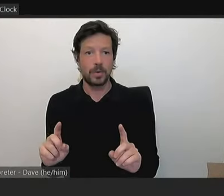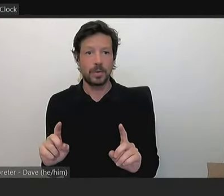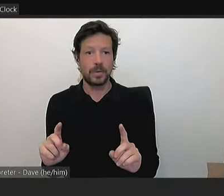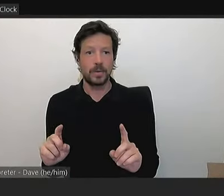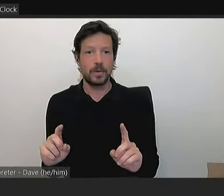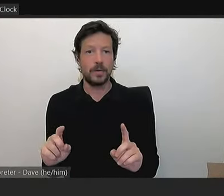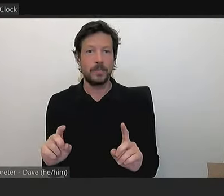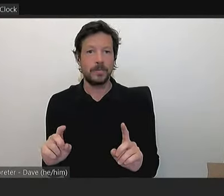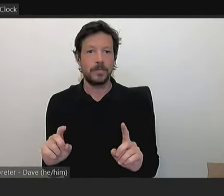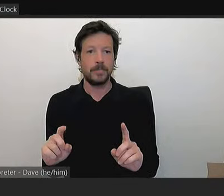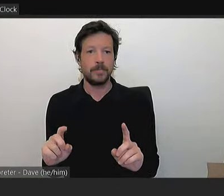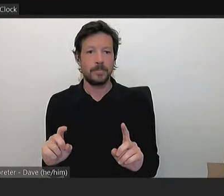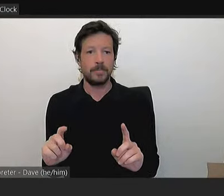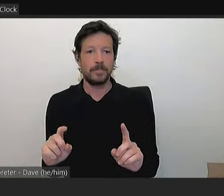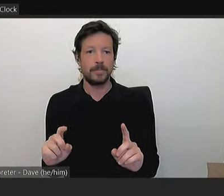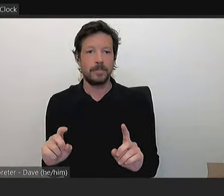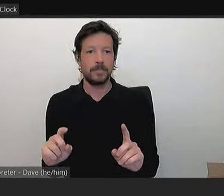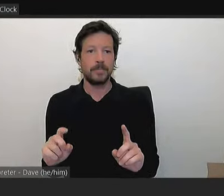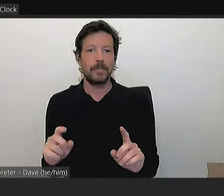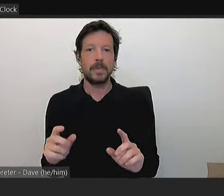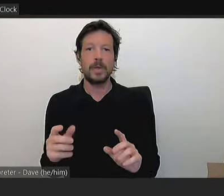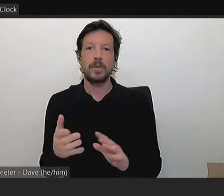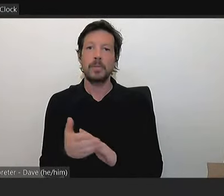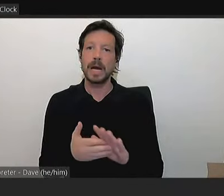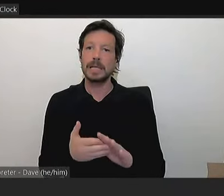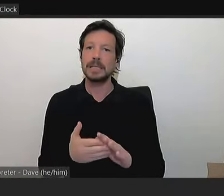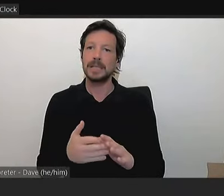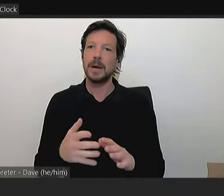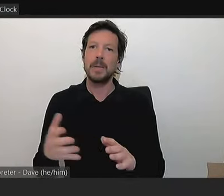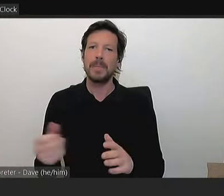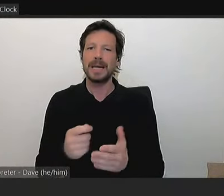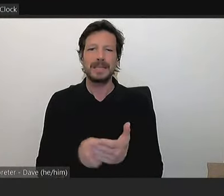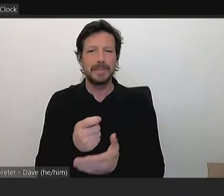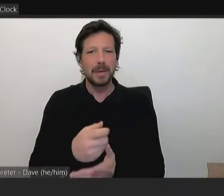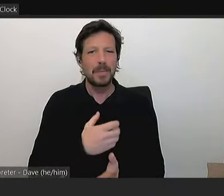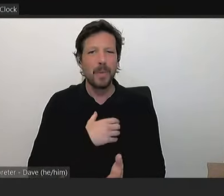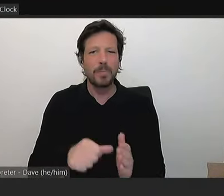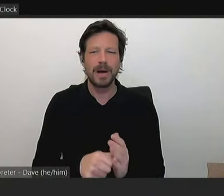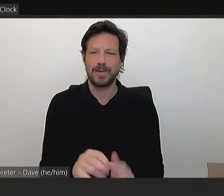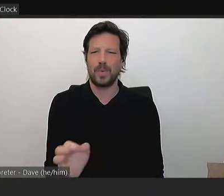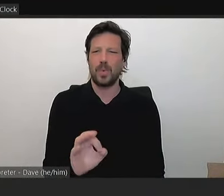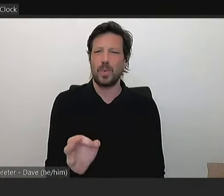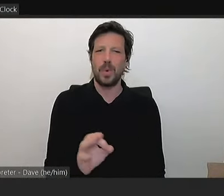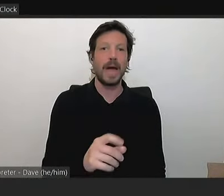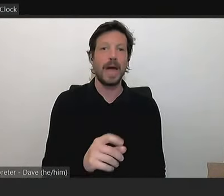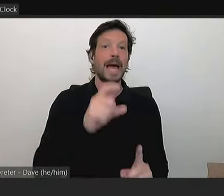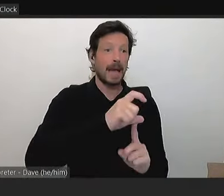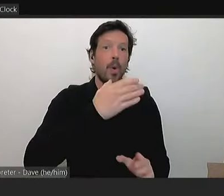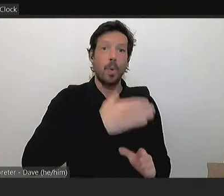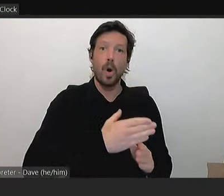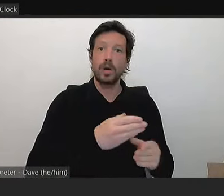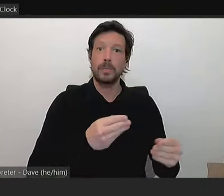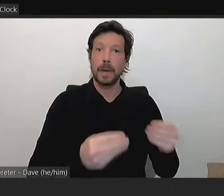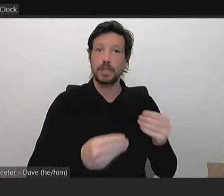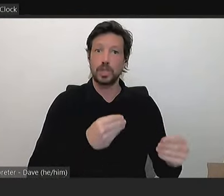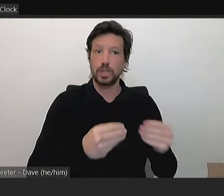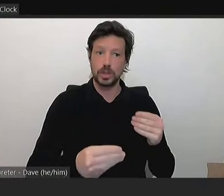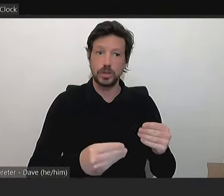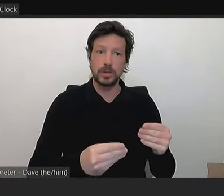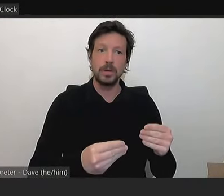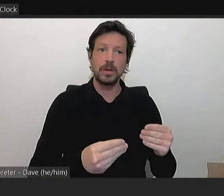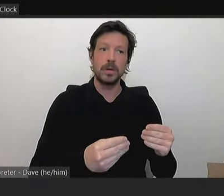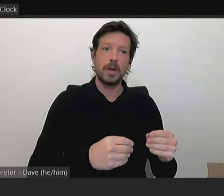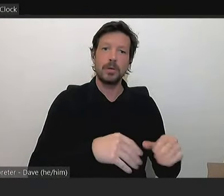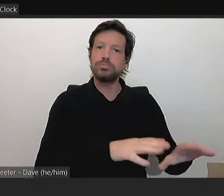that additional money would need to be spent. Again, our capital works budget, and we all know that, has fluctuated a couple of